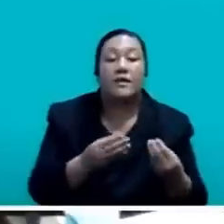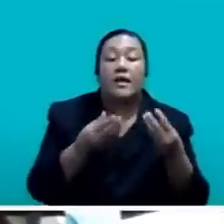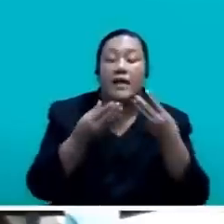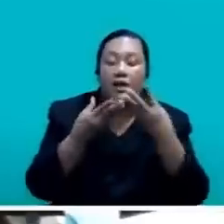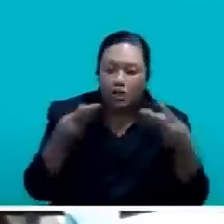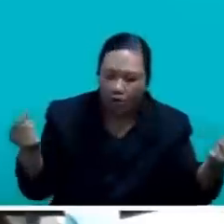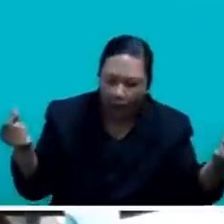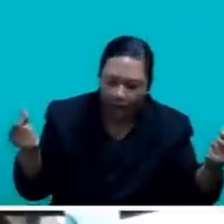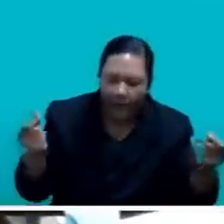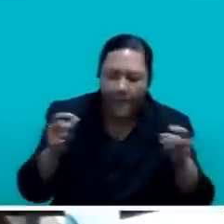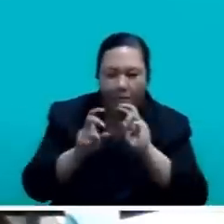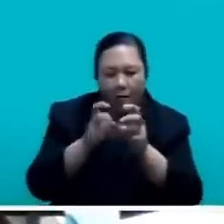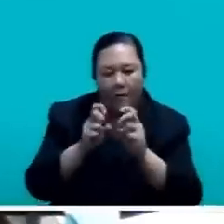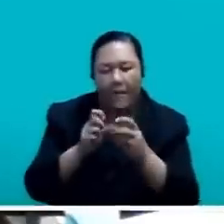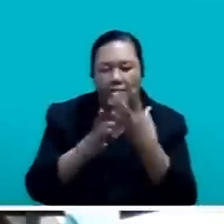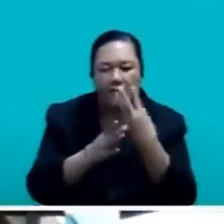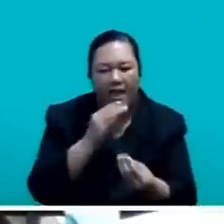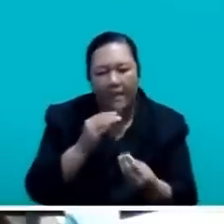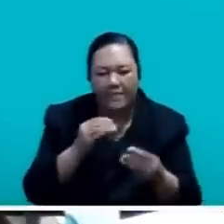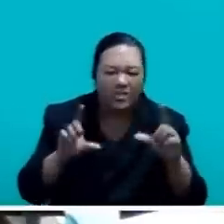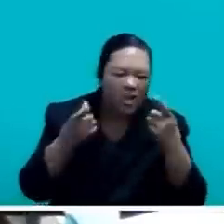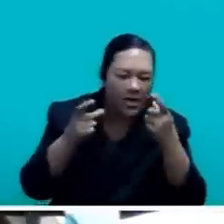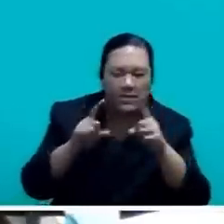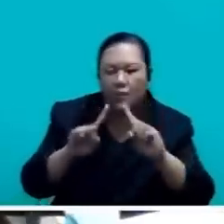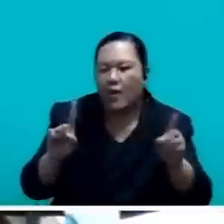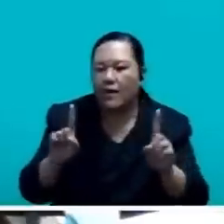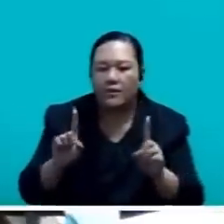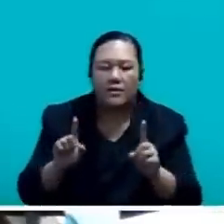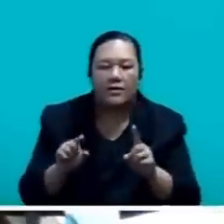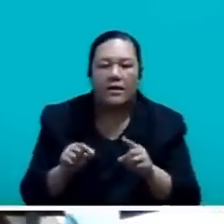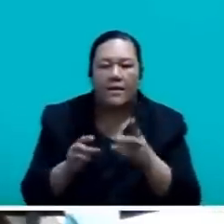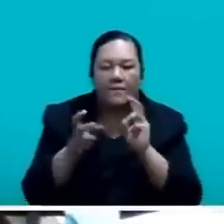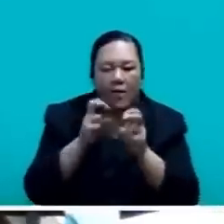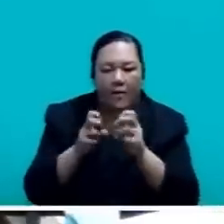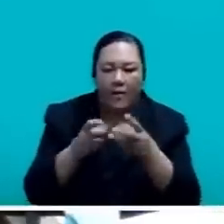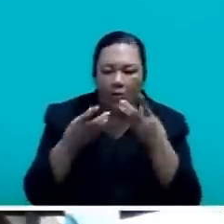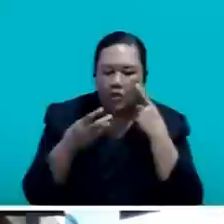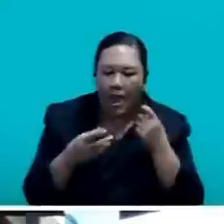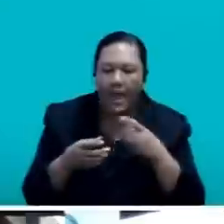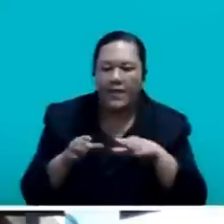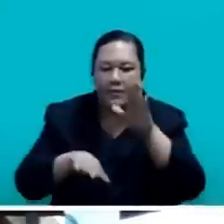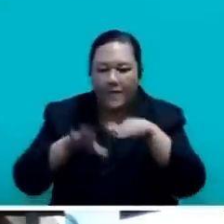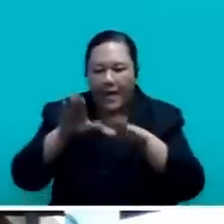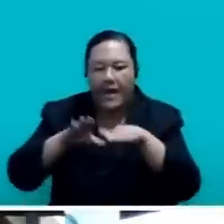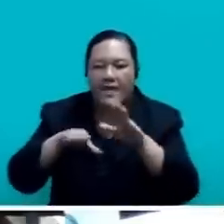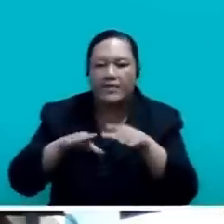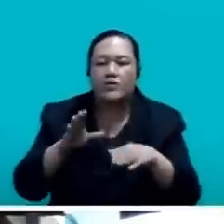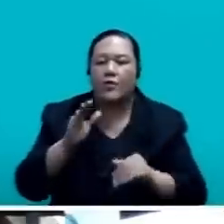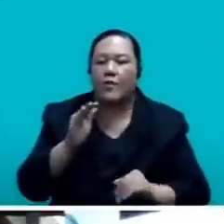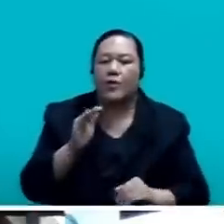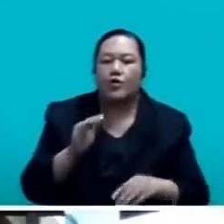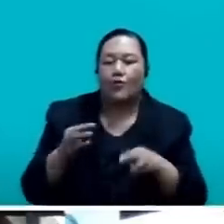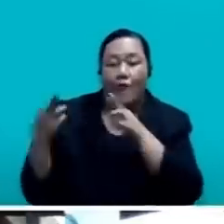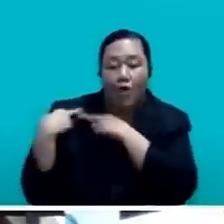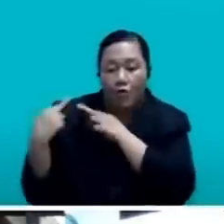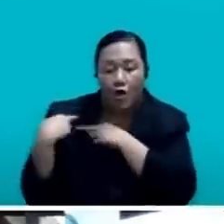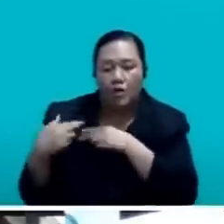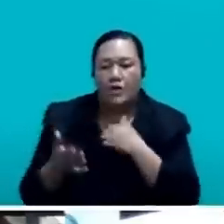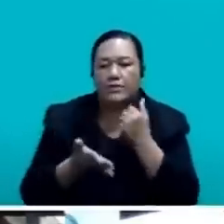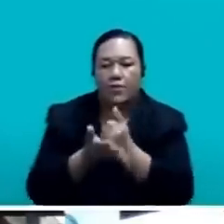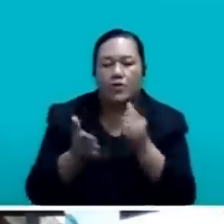With the allocated budget, the Ministry will continue to ensure that we strike the right balance between the fulfilment of our role and function, support and